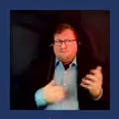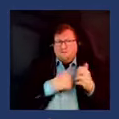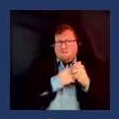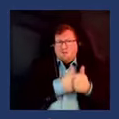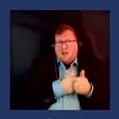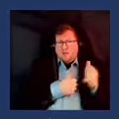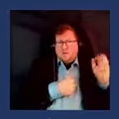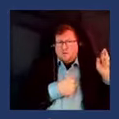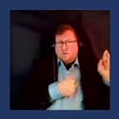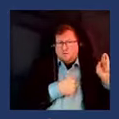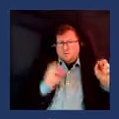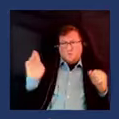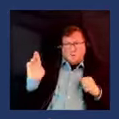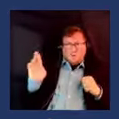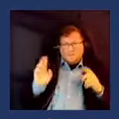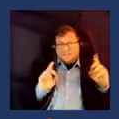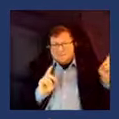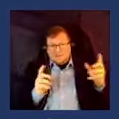point